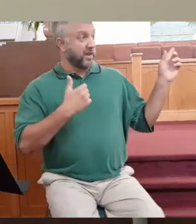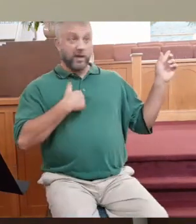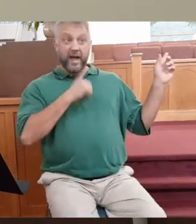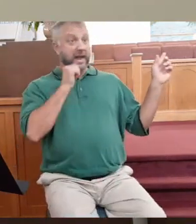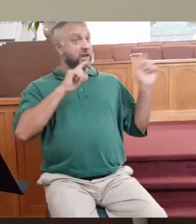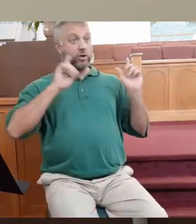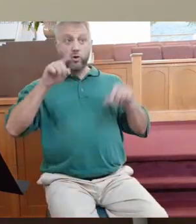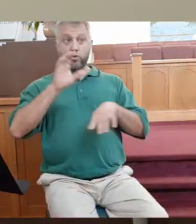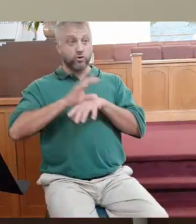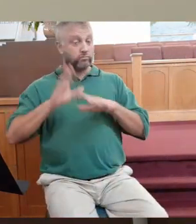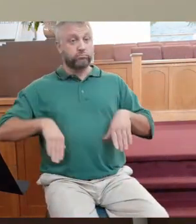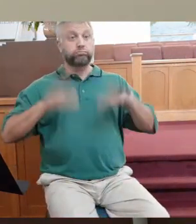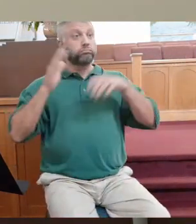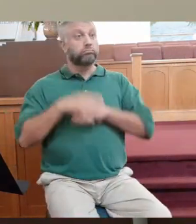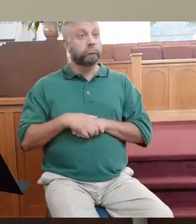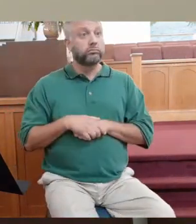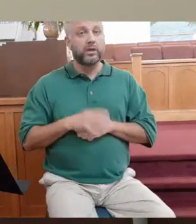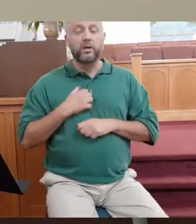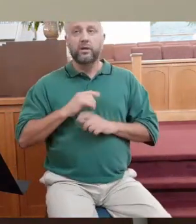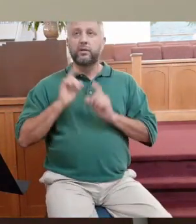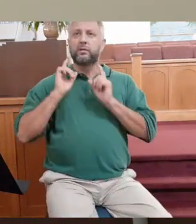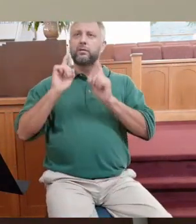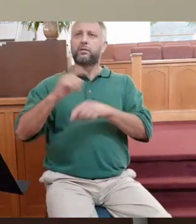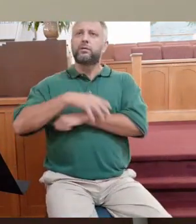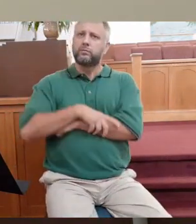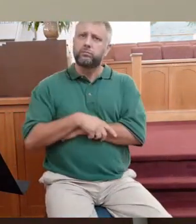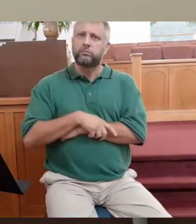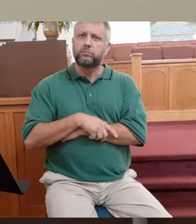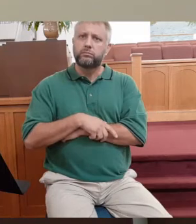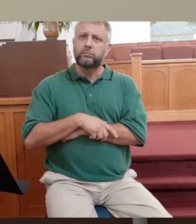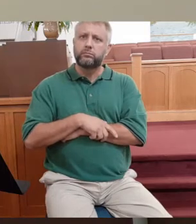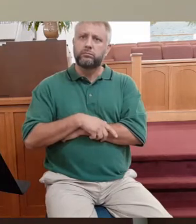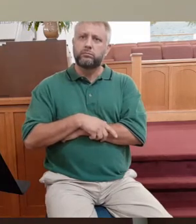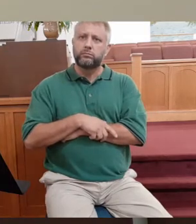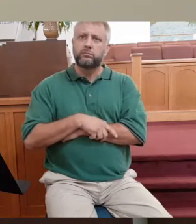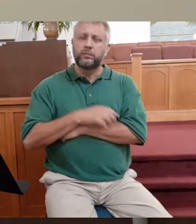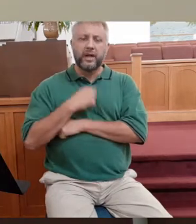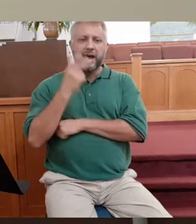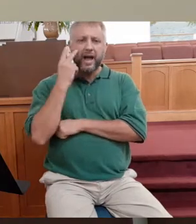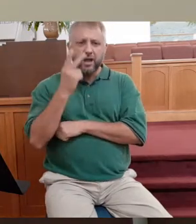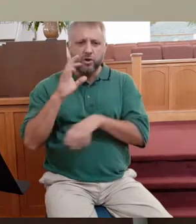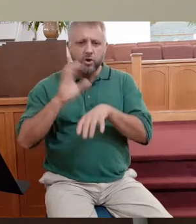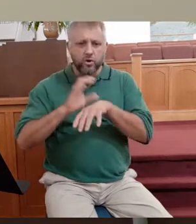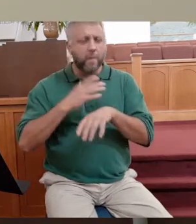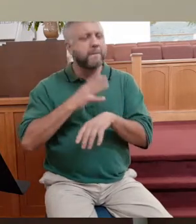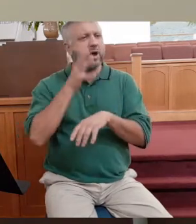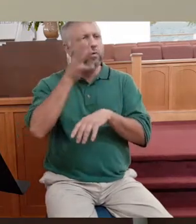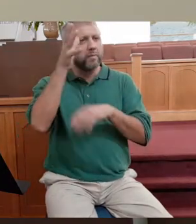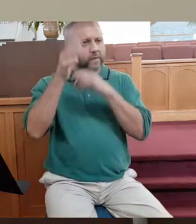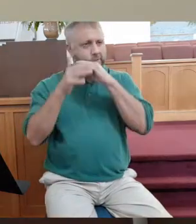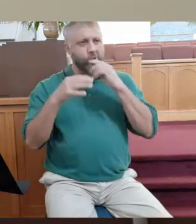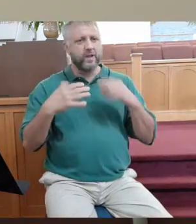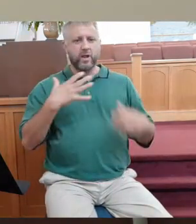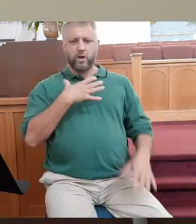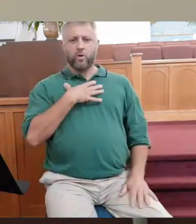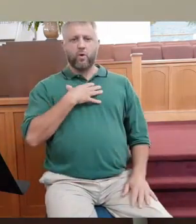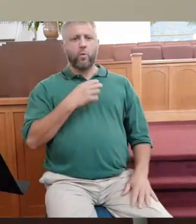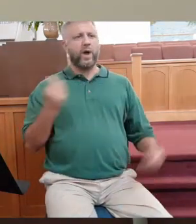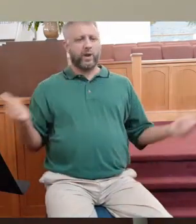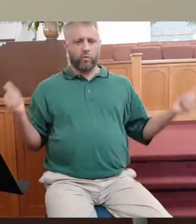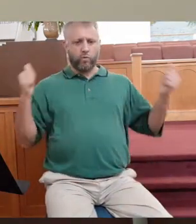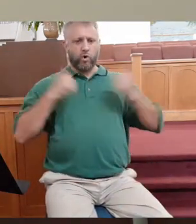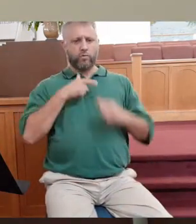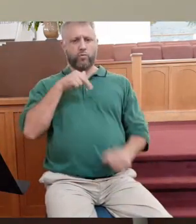Methodist church, there was a group of young men that I went to school with that walked down the aisle in white robes and they lit the